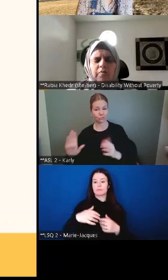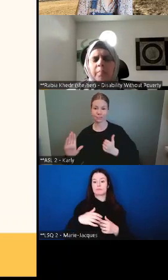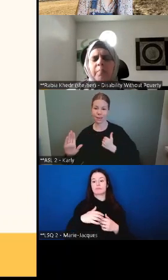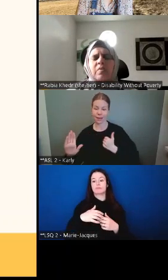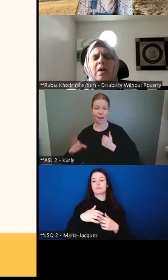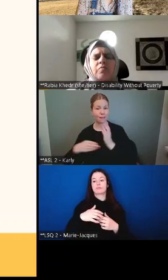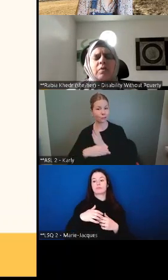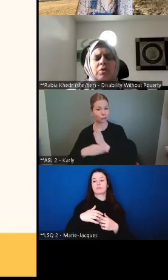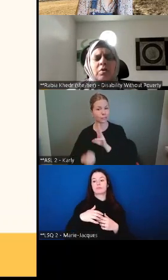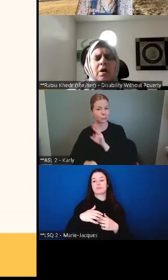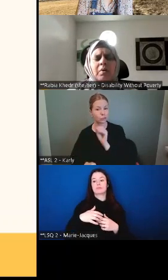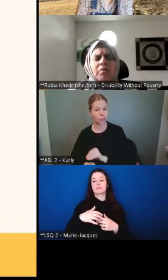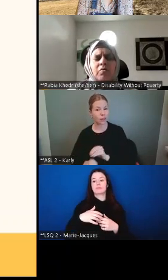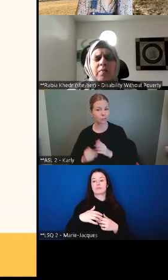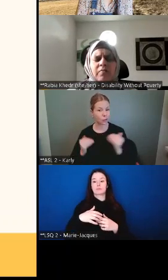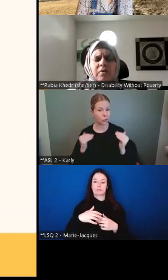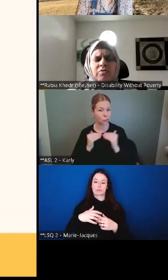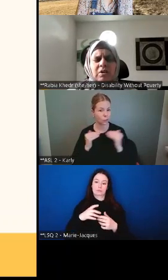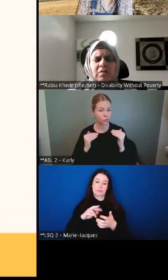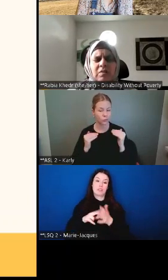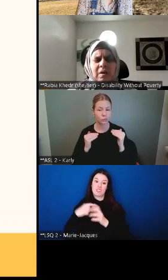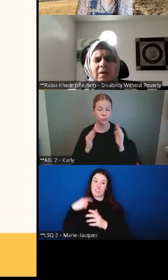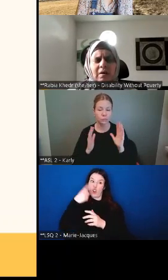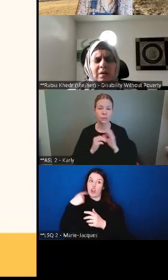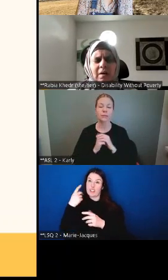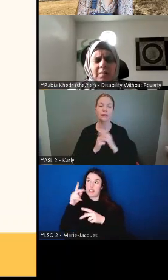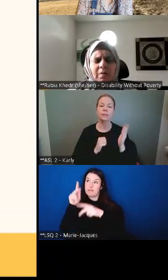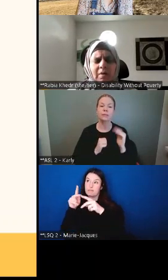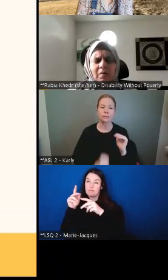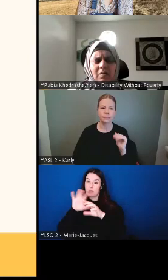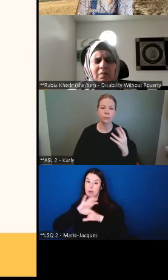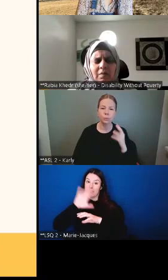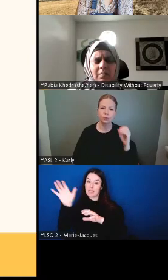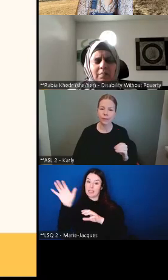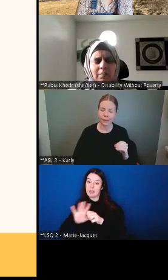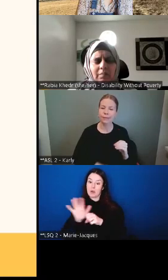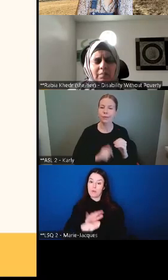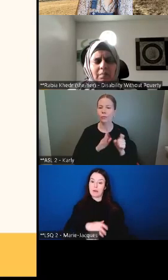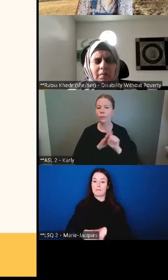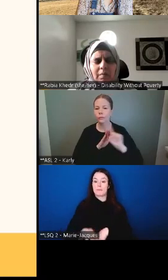4% were newcomers, refugees, immigrants.